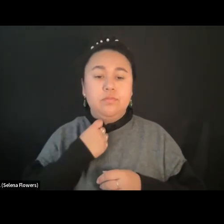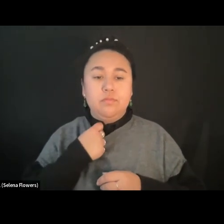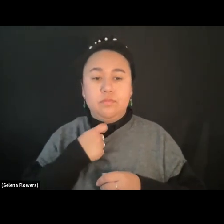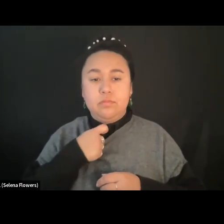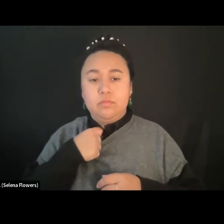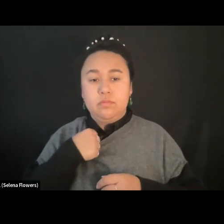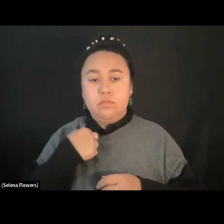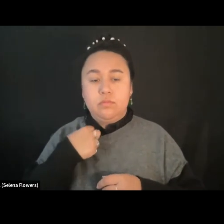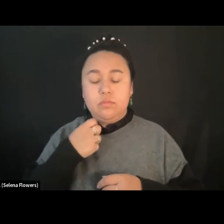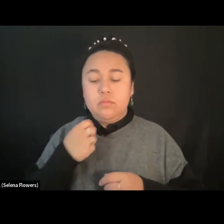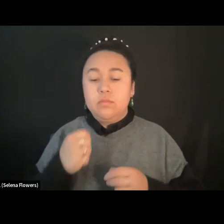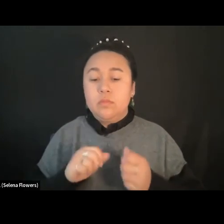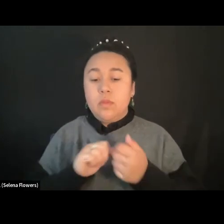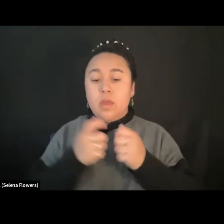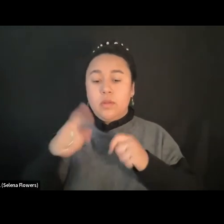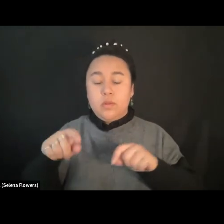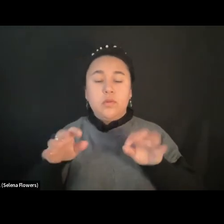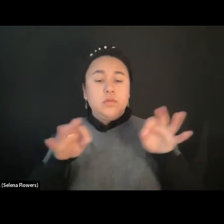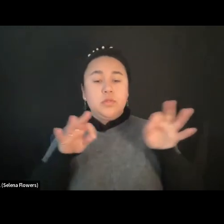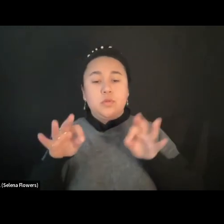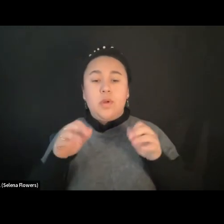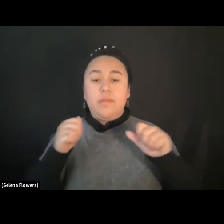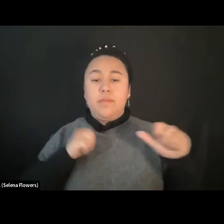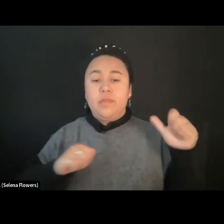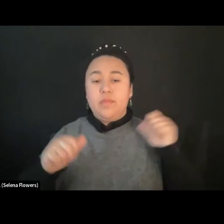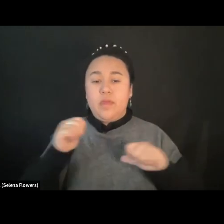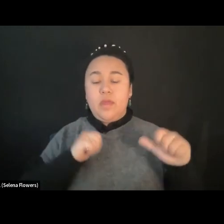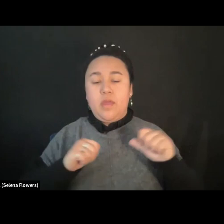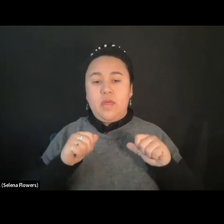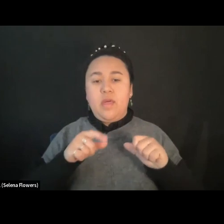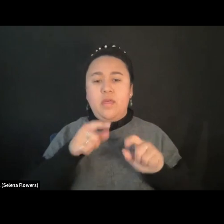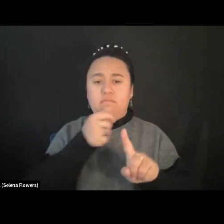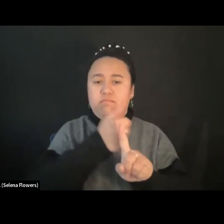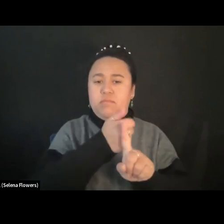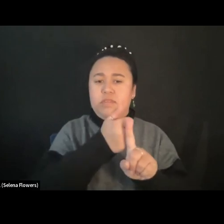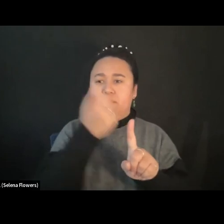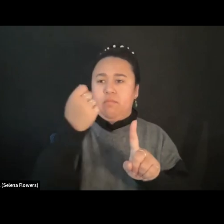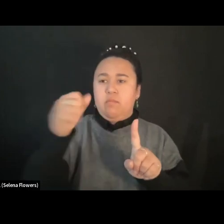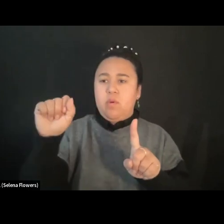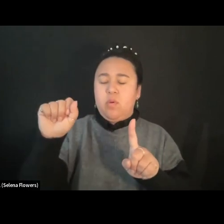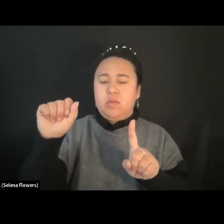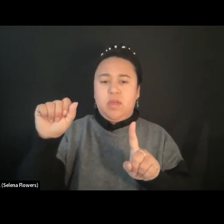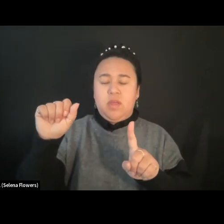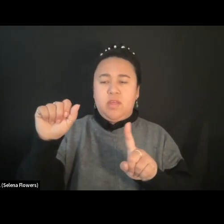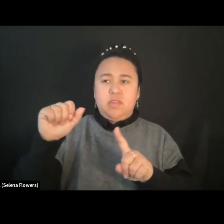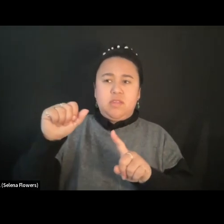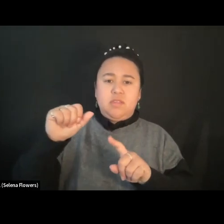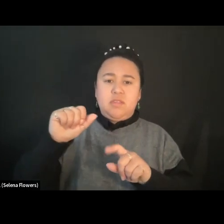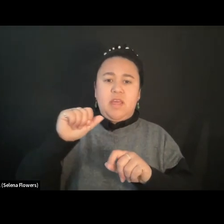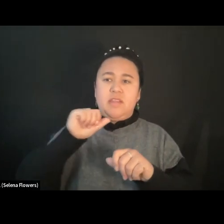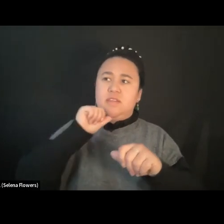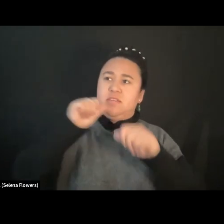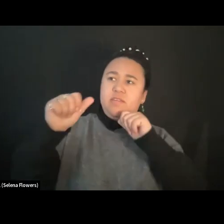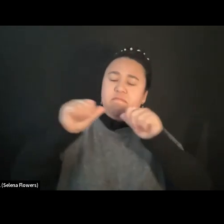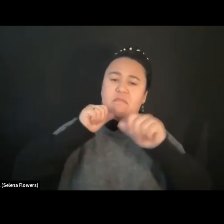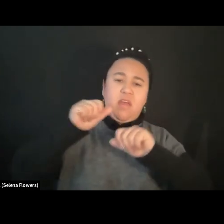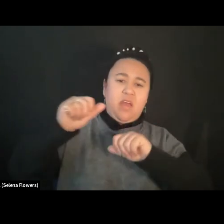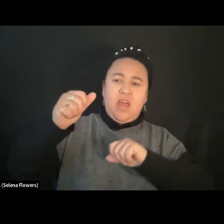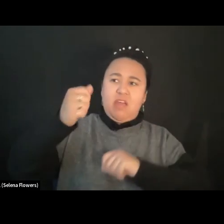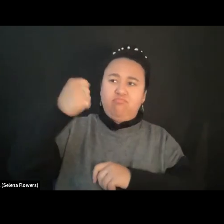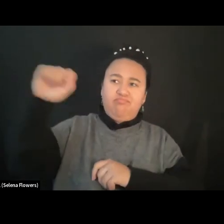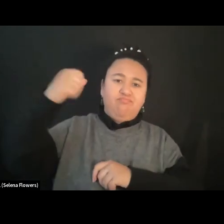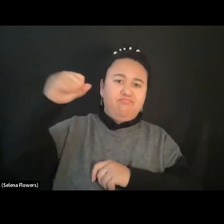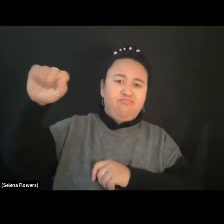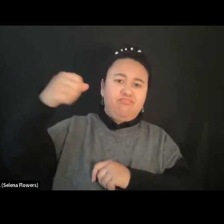How would you describe theater which aims to protest and defy, particularly in the context of Iran? What are